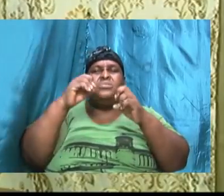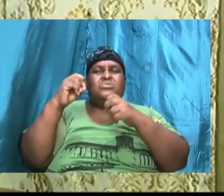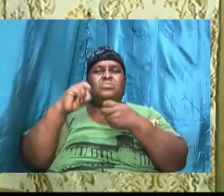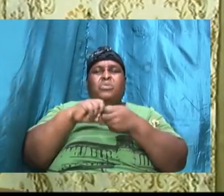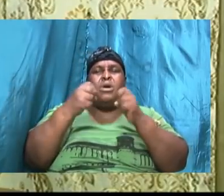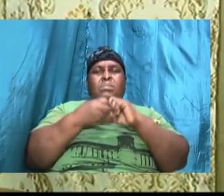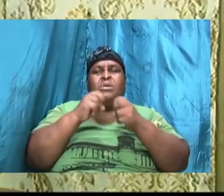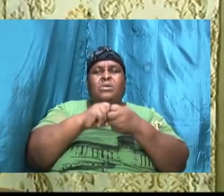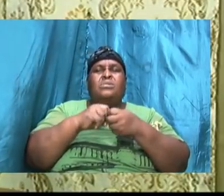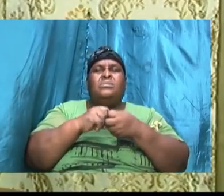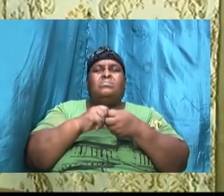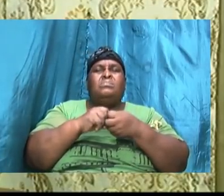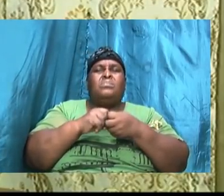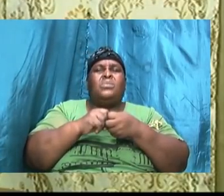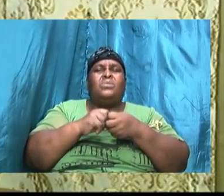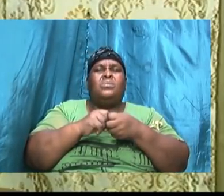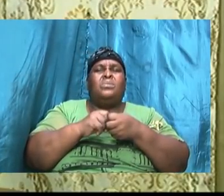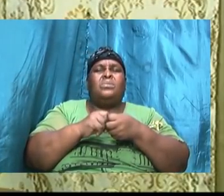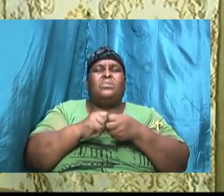as a matter of fact